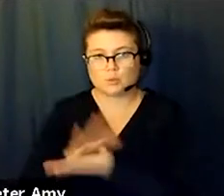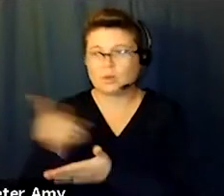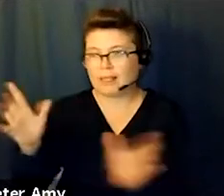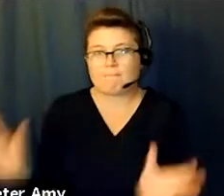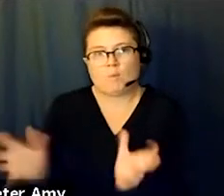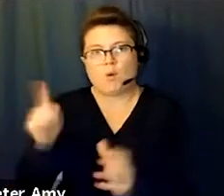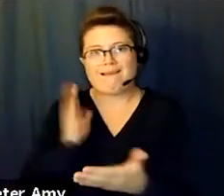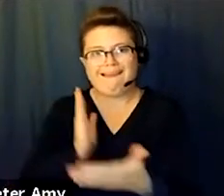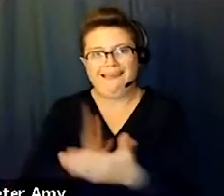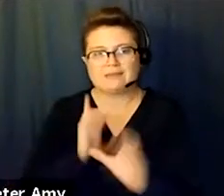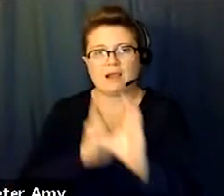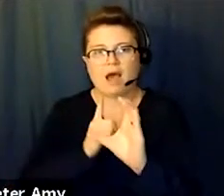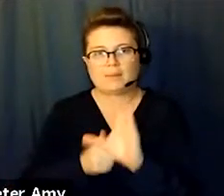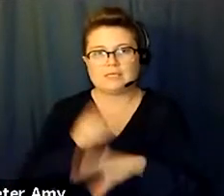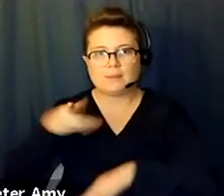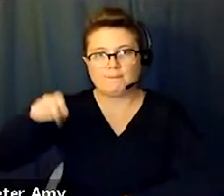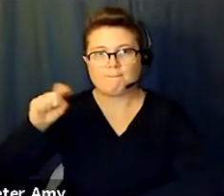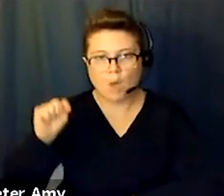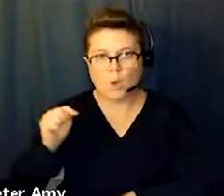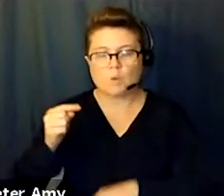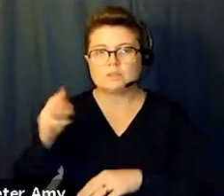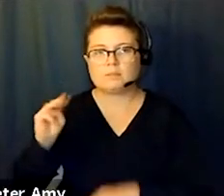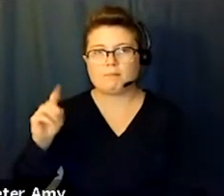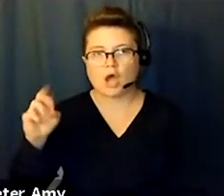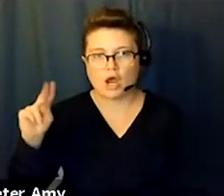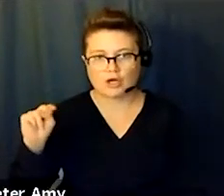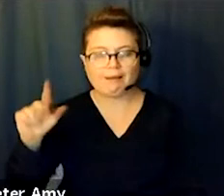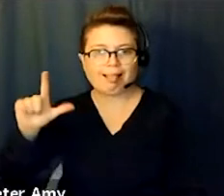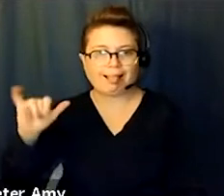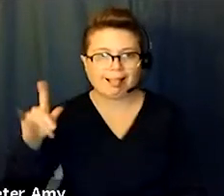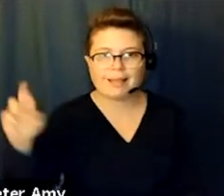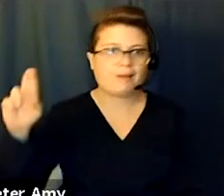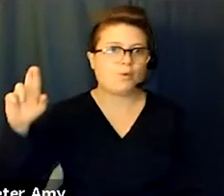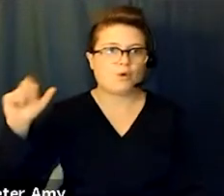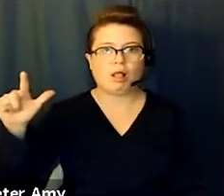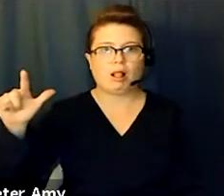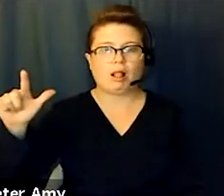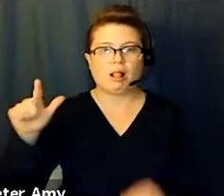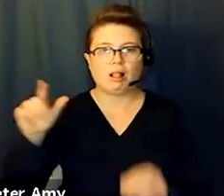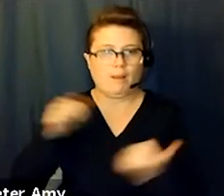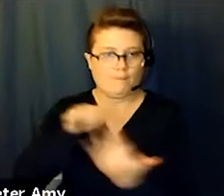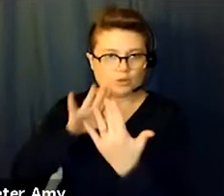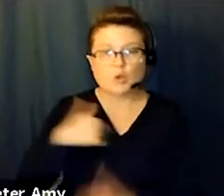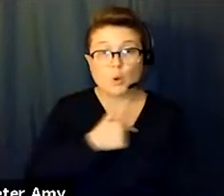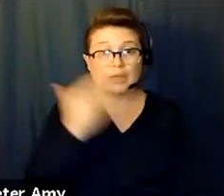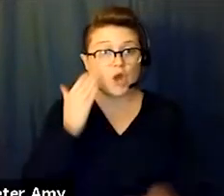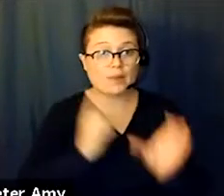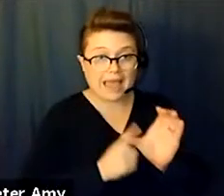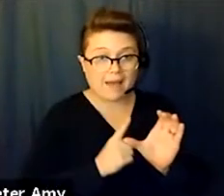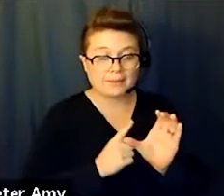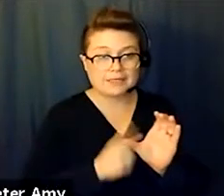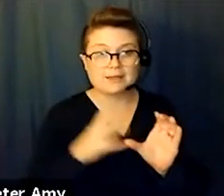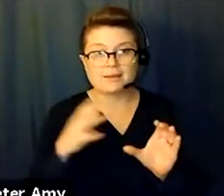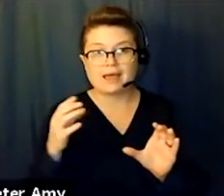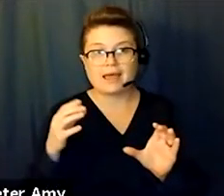-communist, post-modern, liberal approach that, okay, we know capitalism and imperialism are bad, but